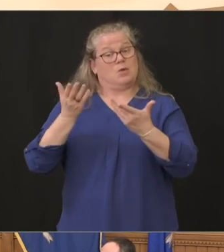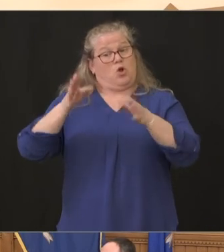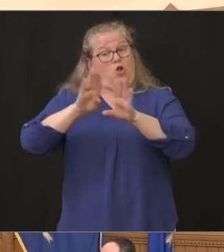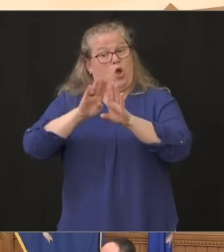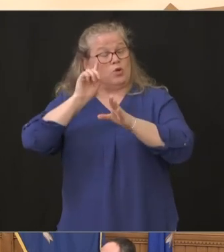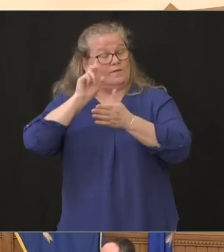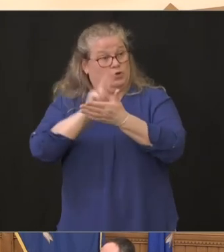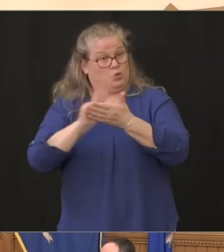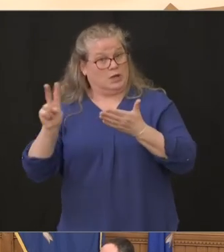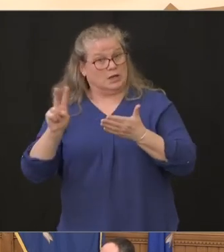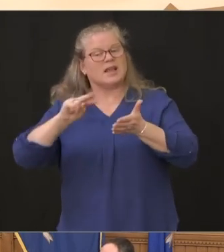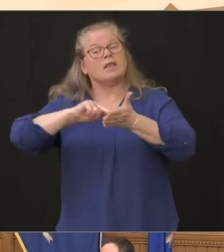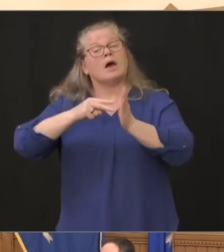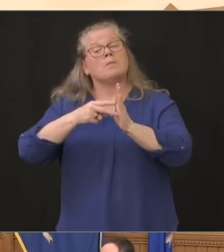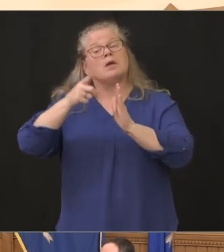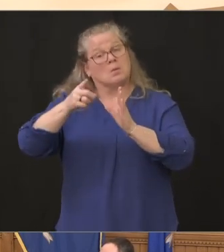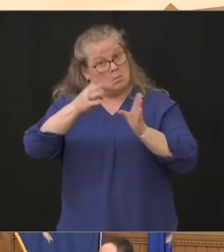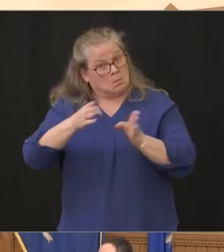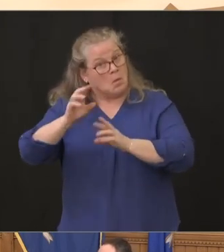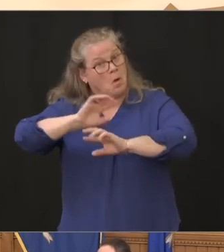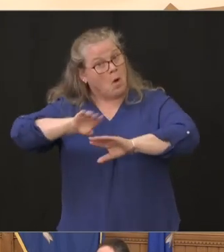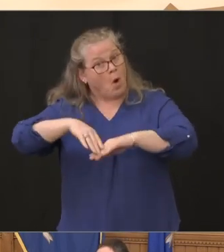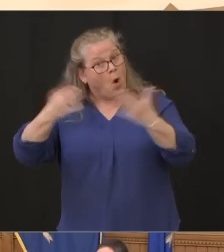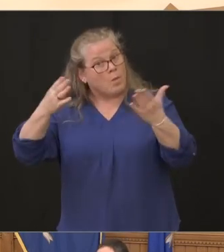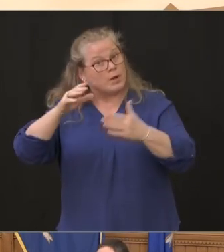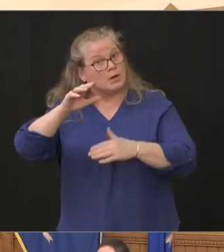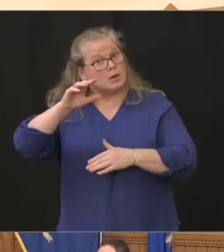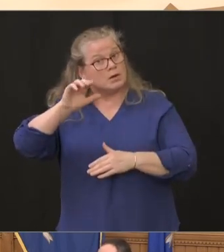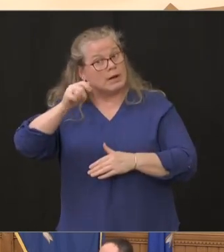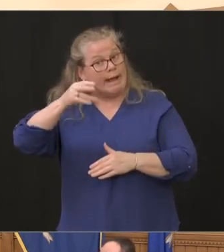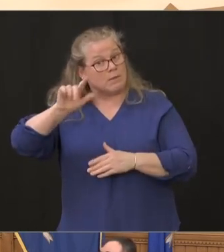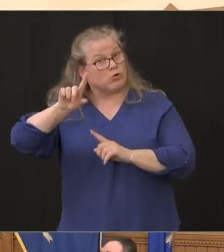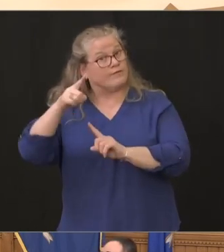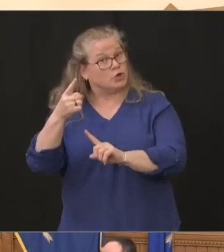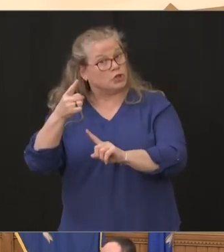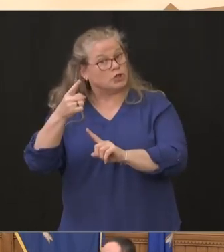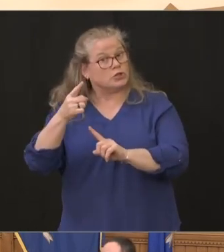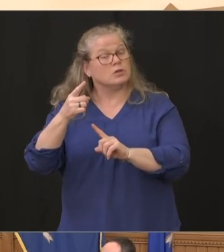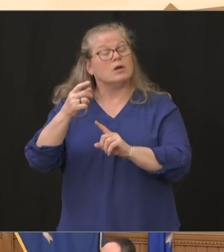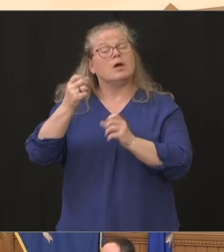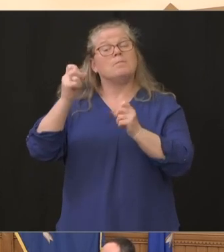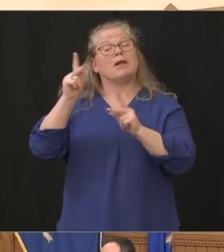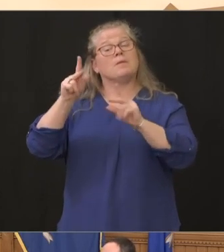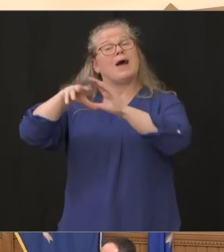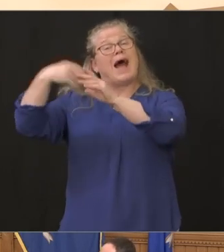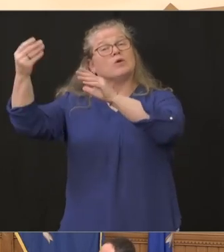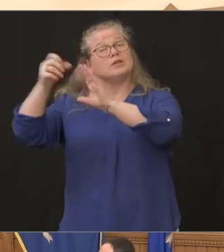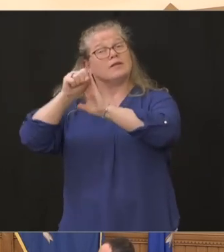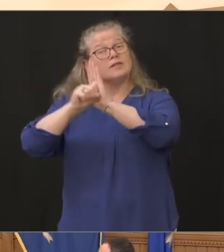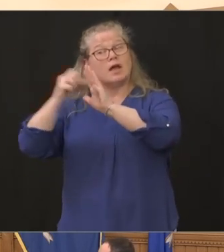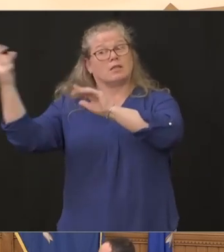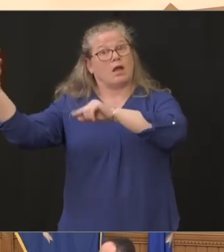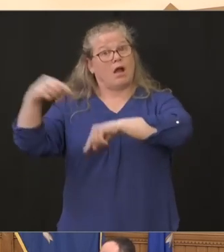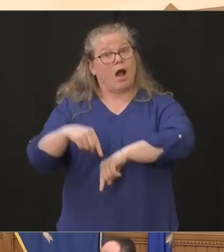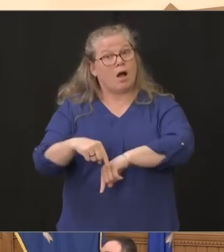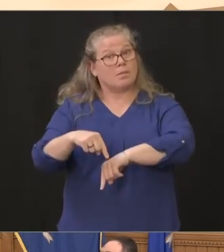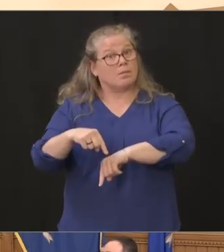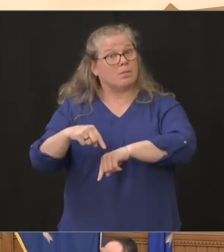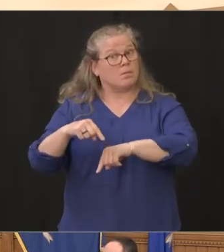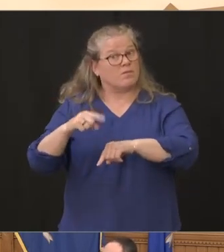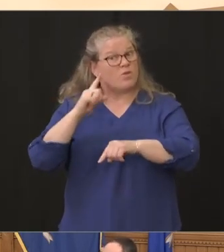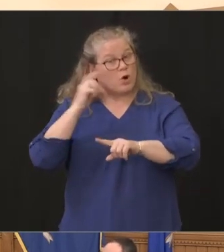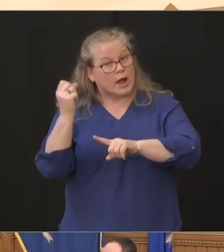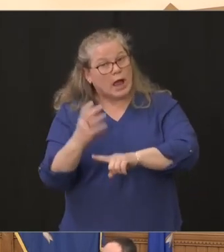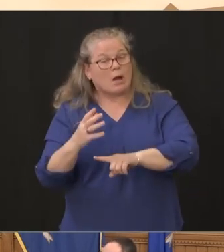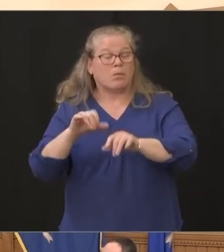a lot of people from different states come to our state to gamble and to stay what's your guidance or message to the tribes about opening back